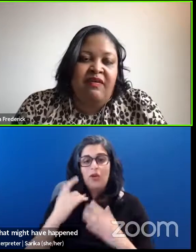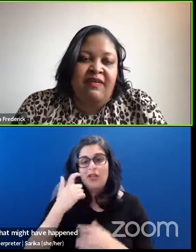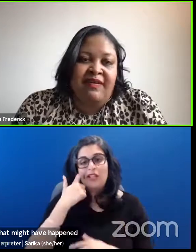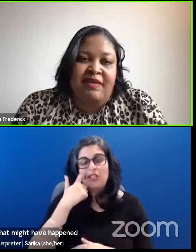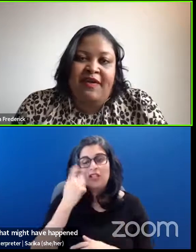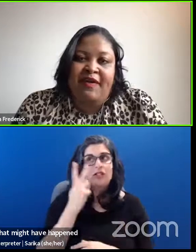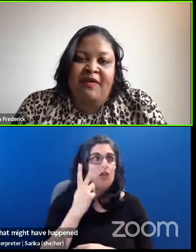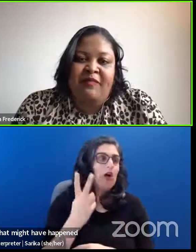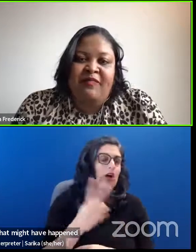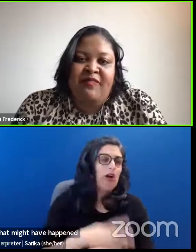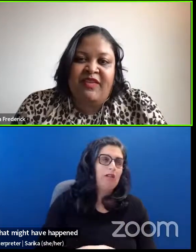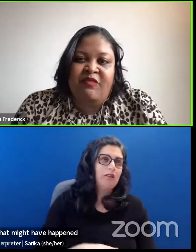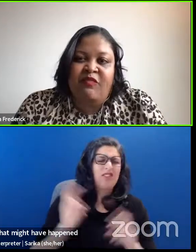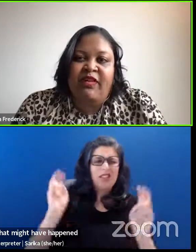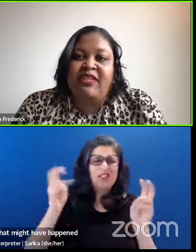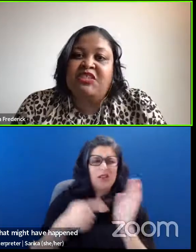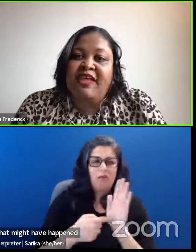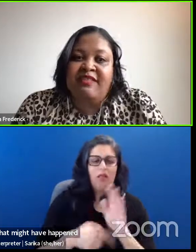saw